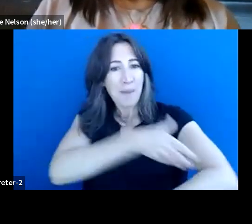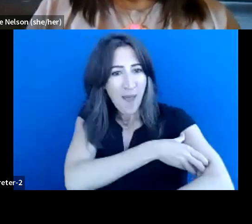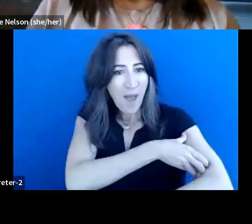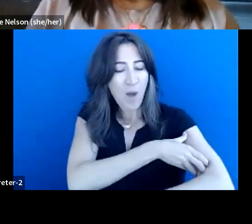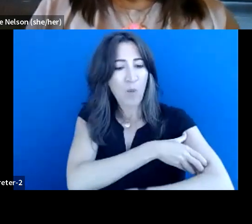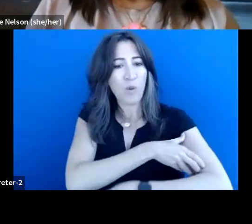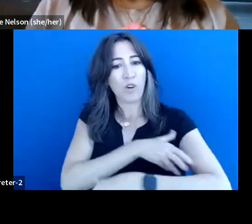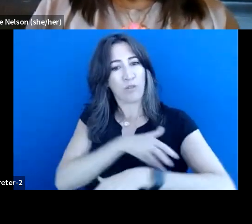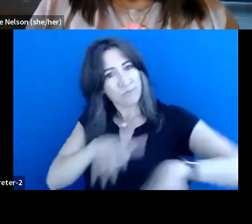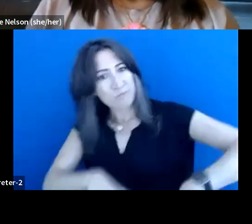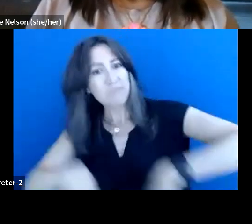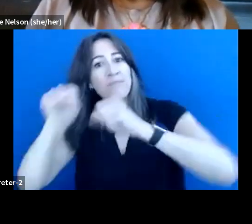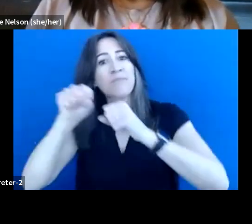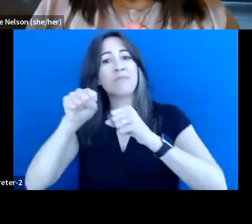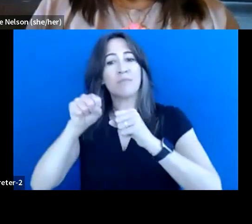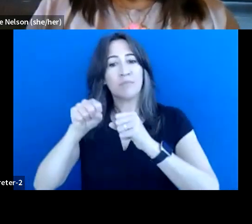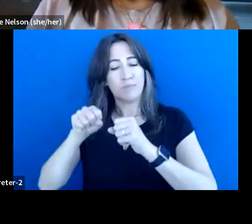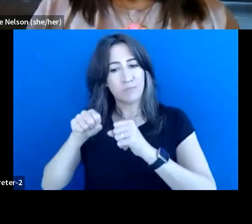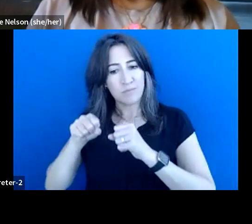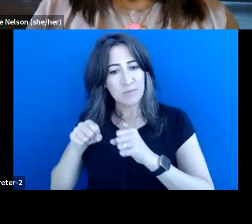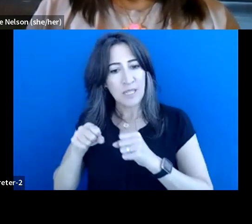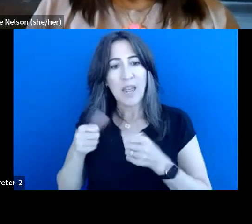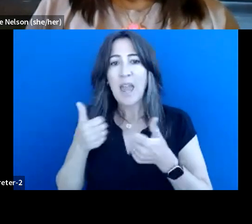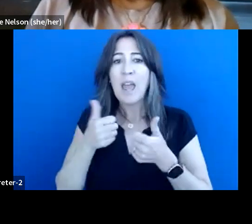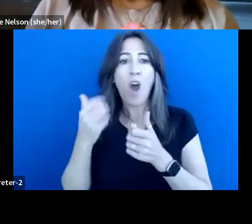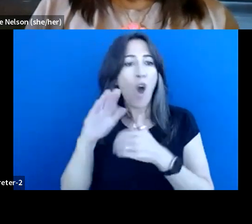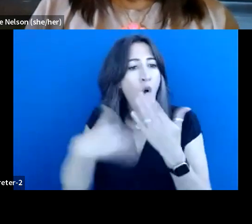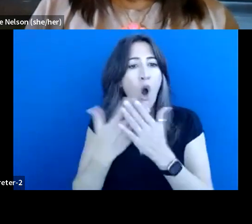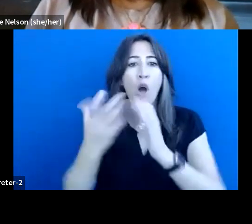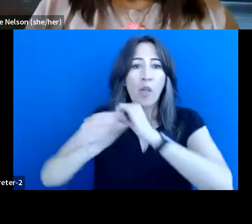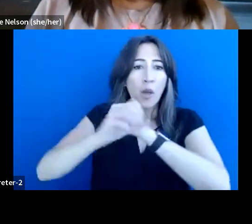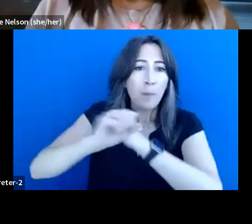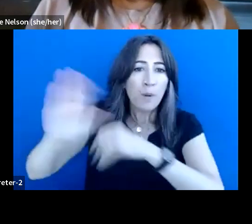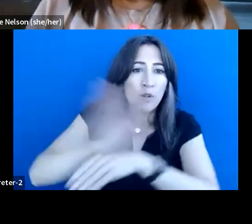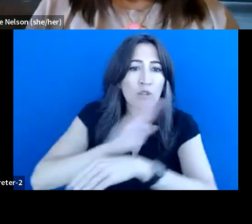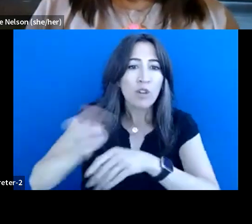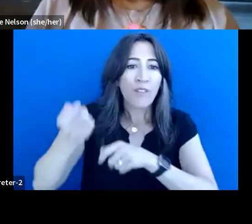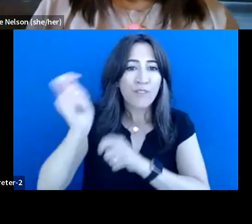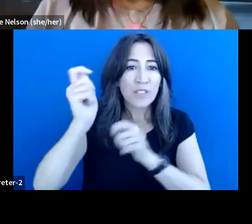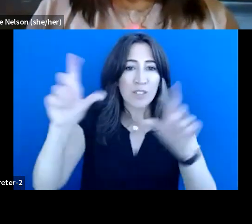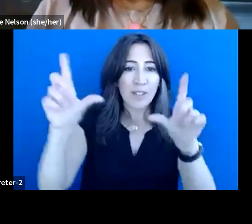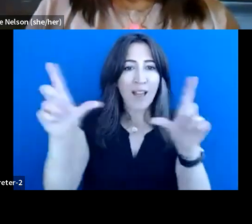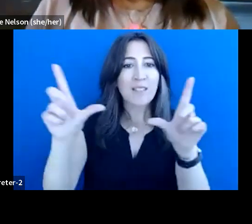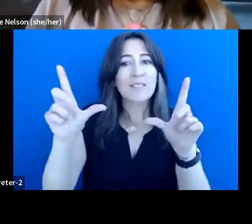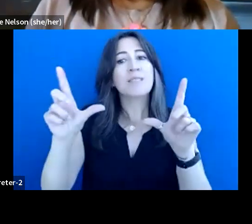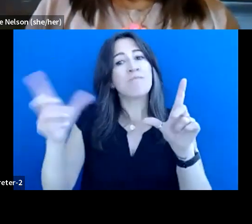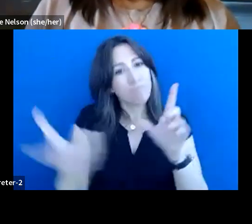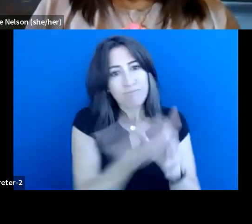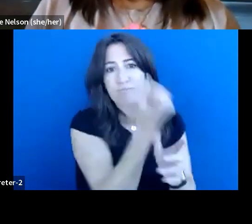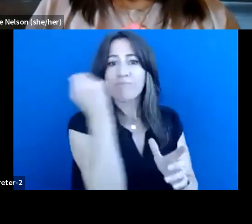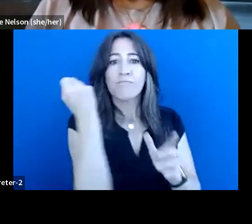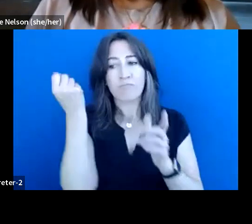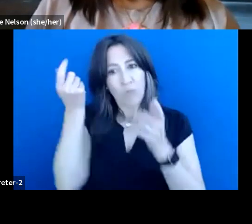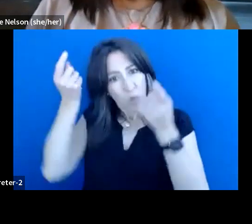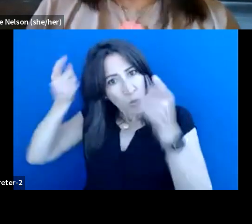to collect all of the, uh, salmon, uh, commercial fishing licenses and have, uh, agreement over, um,